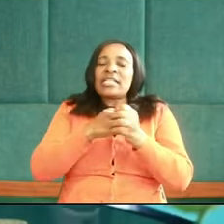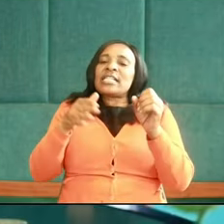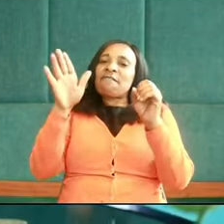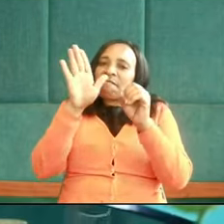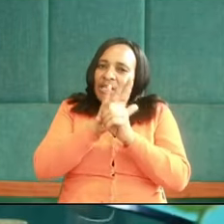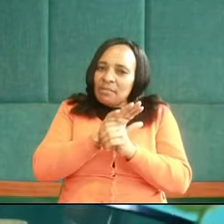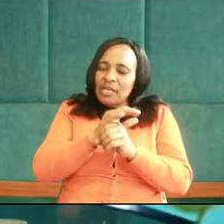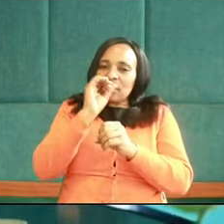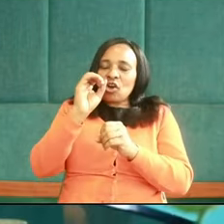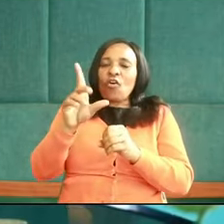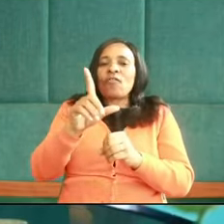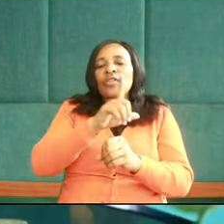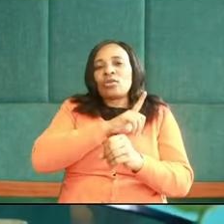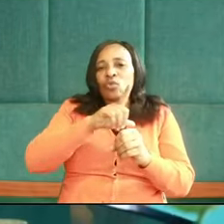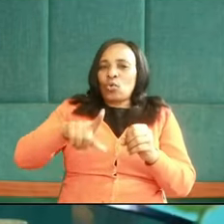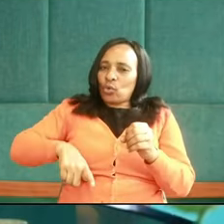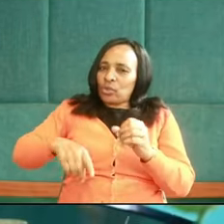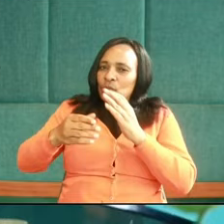If all,